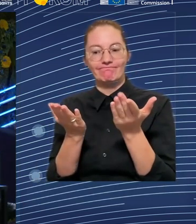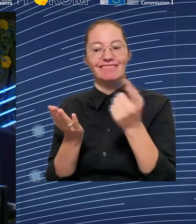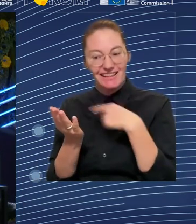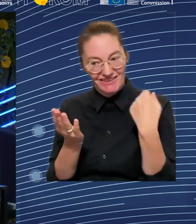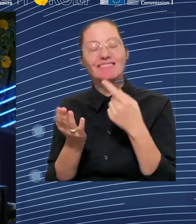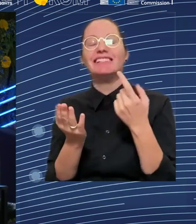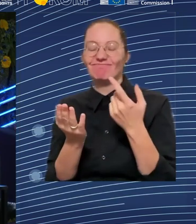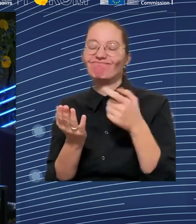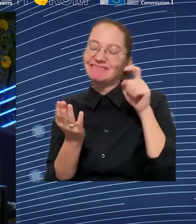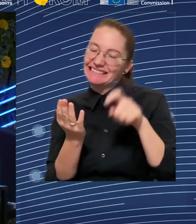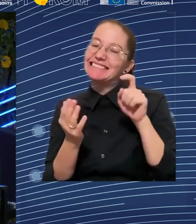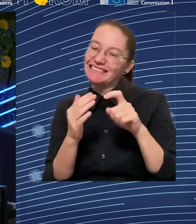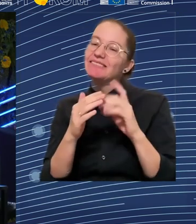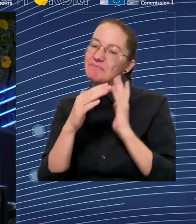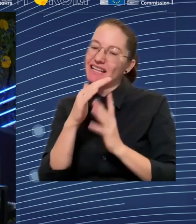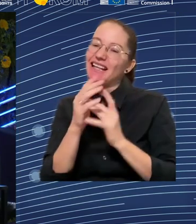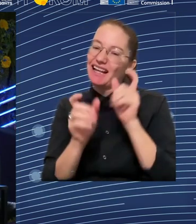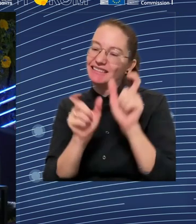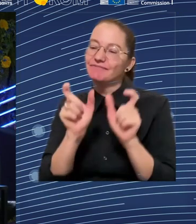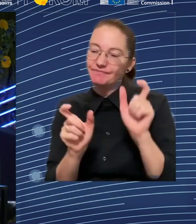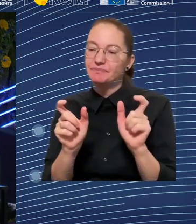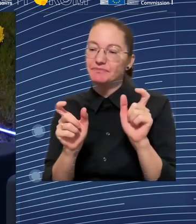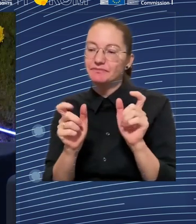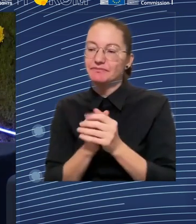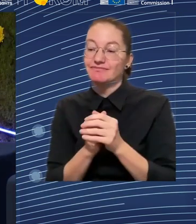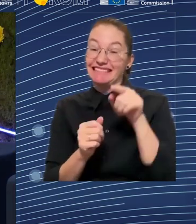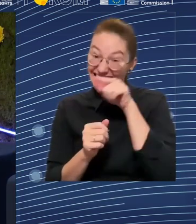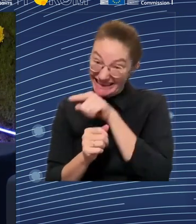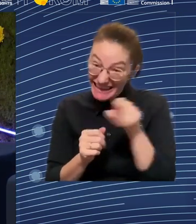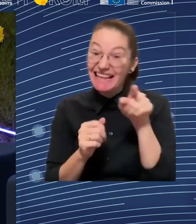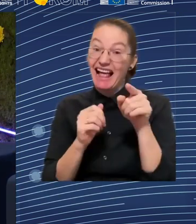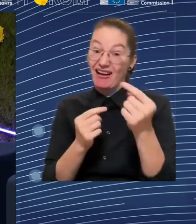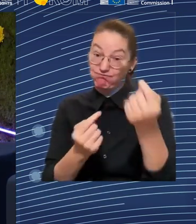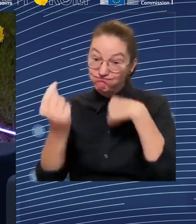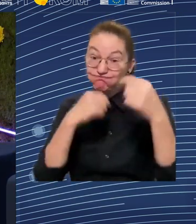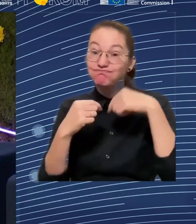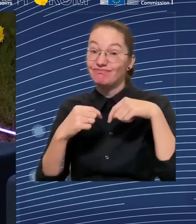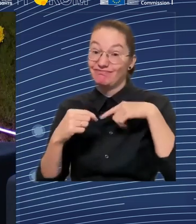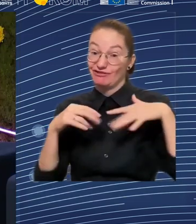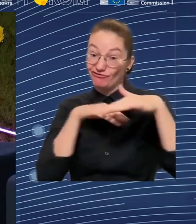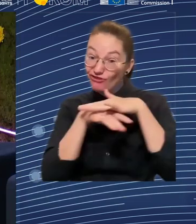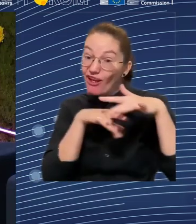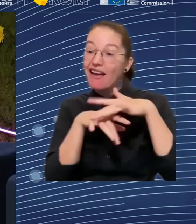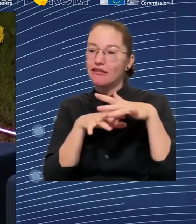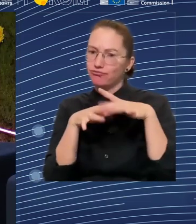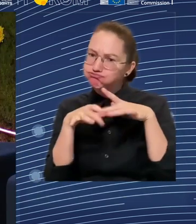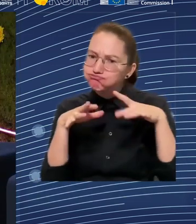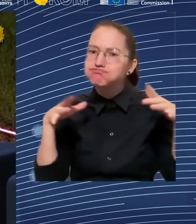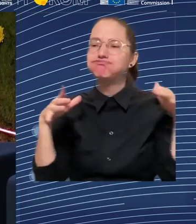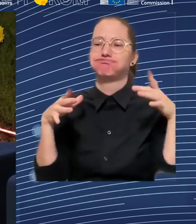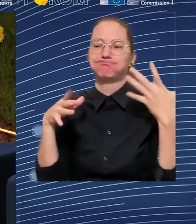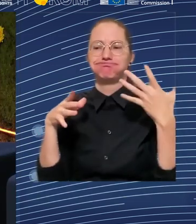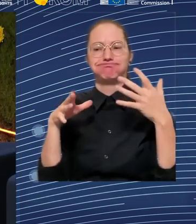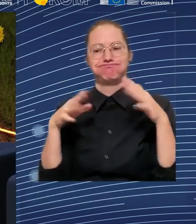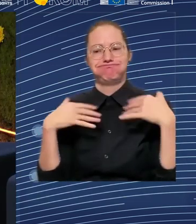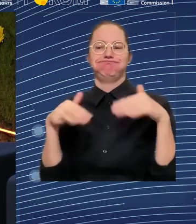done in the best way as possible. Thank you. Thank you very much, Sarah. Mark, we just heard from Sarah that she thinks skills are the most